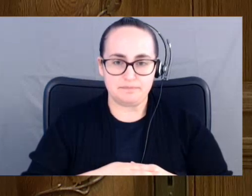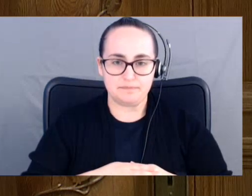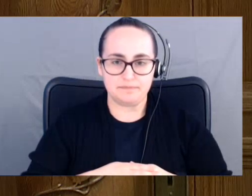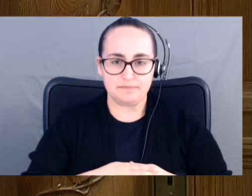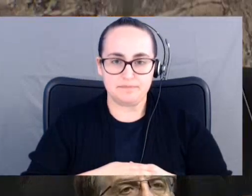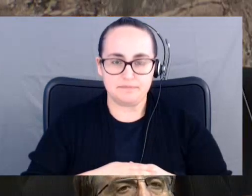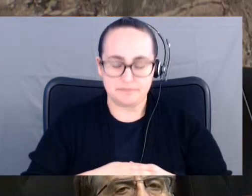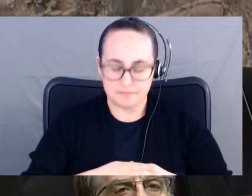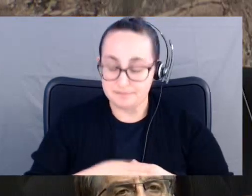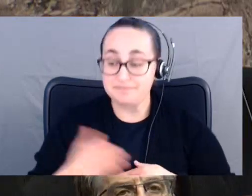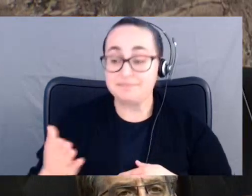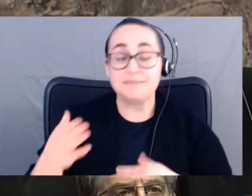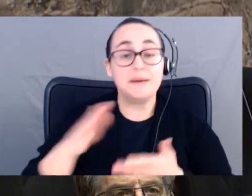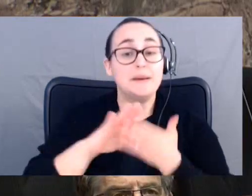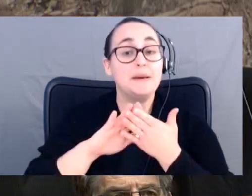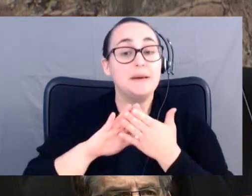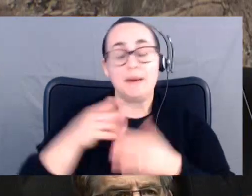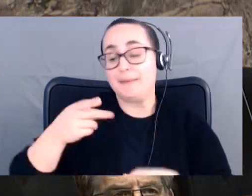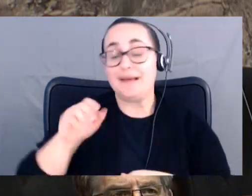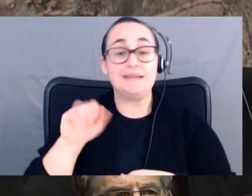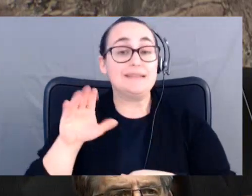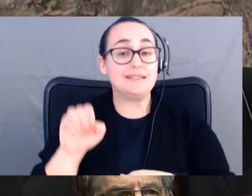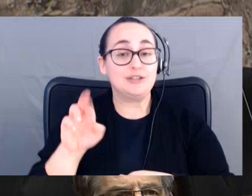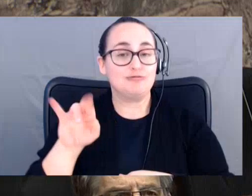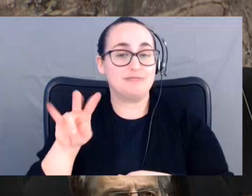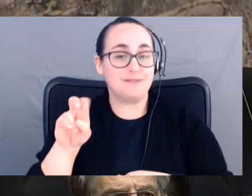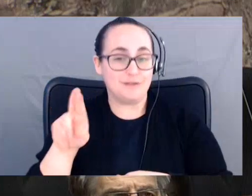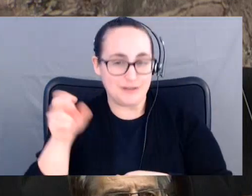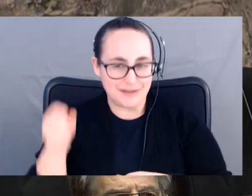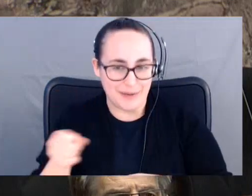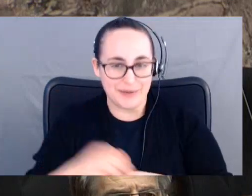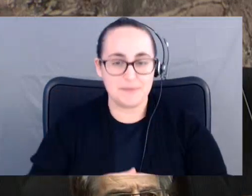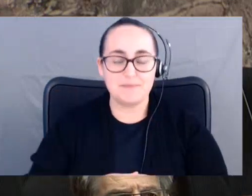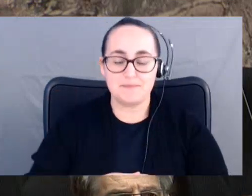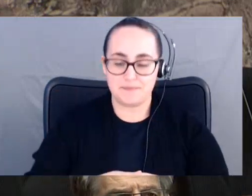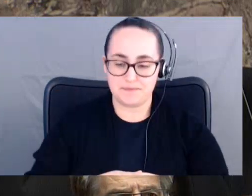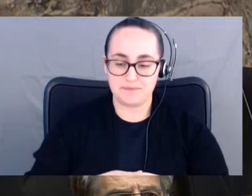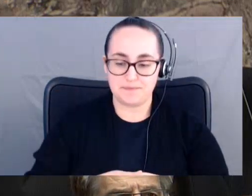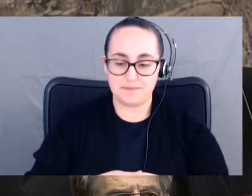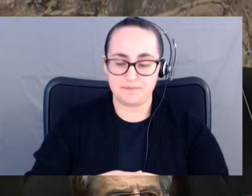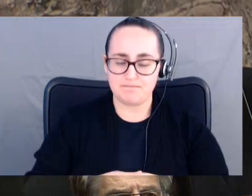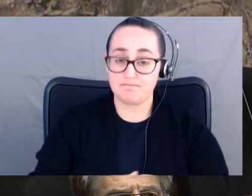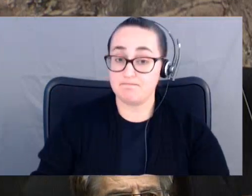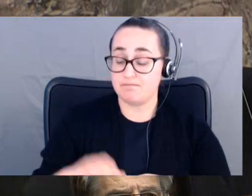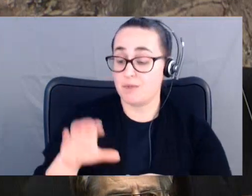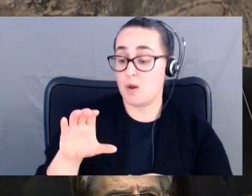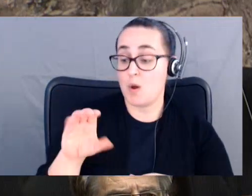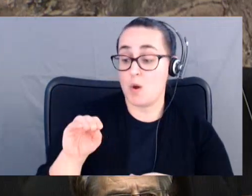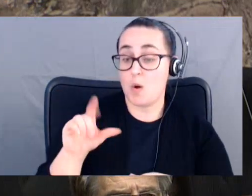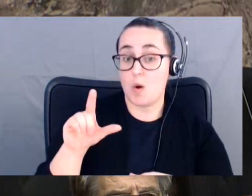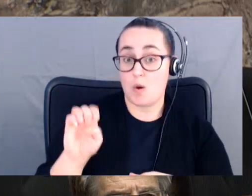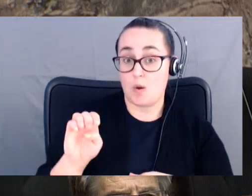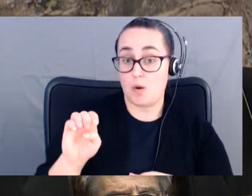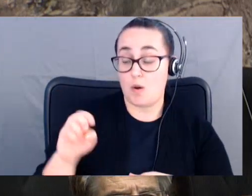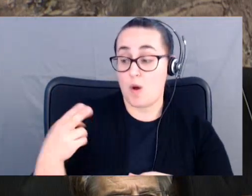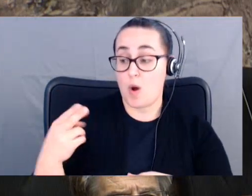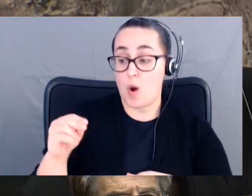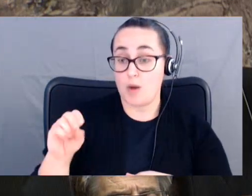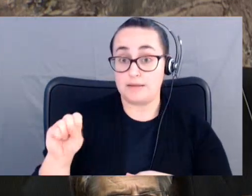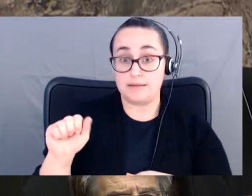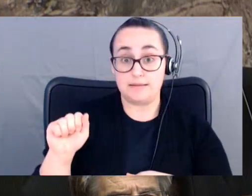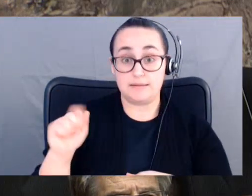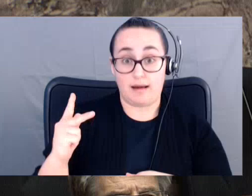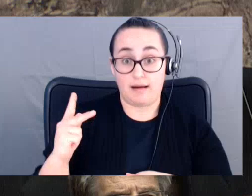Fifty-eight days. That's how long Cole Hosek has been missing after stopping in Dawson Creek for a quick visit on New Year's Eve.